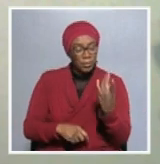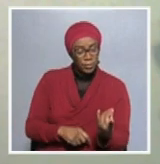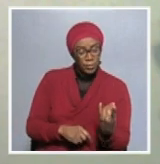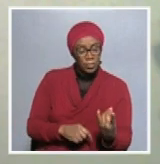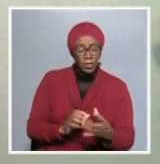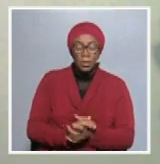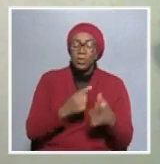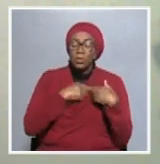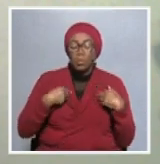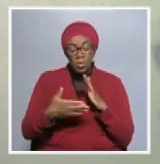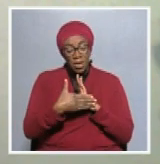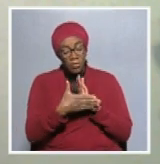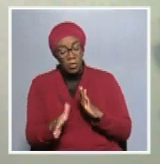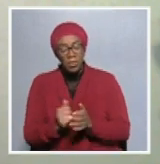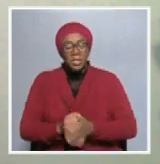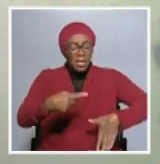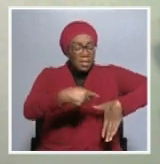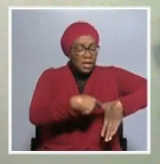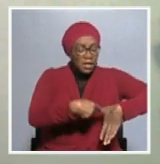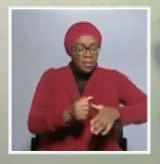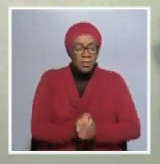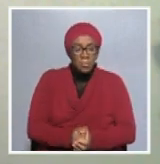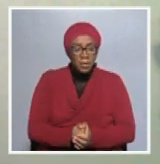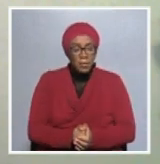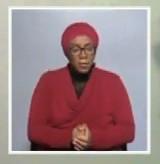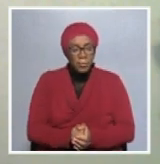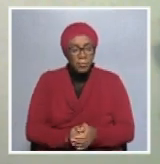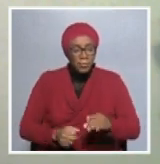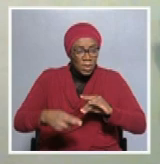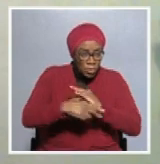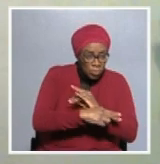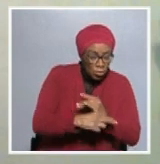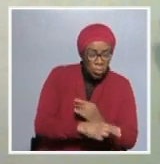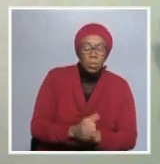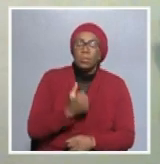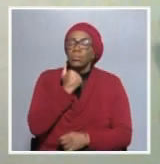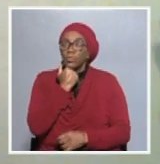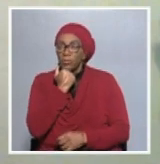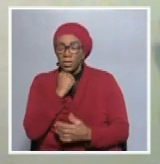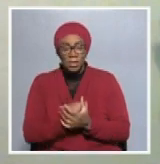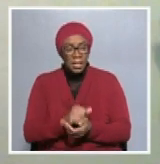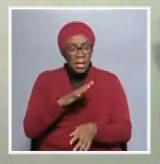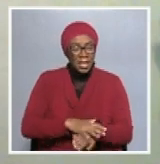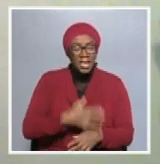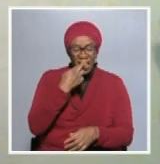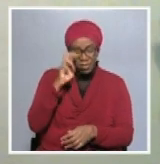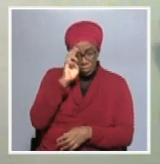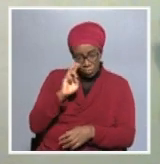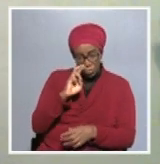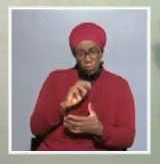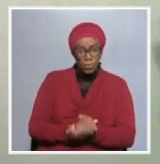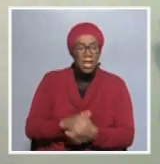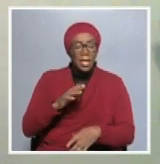Abattoir, Rundu Abattoir, and we are going to provide the Kinko support to the Oshakati Abattoir. So these three